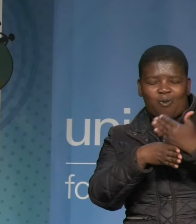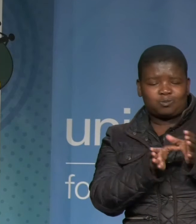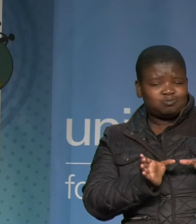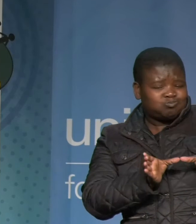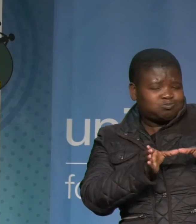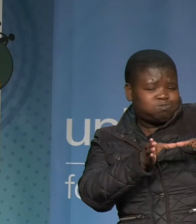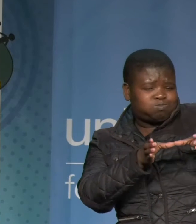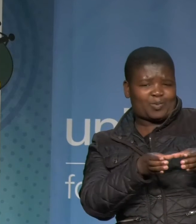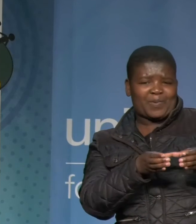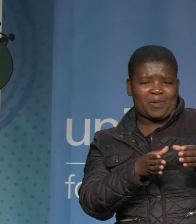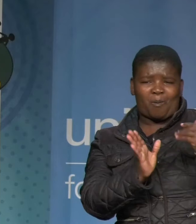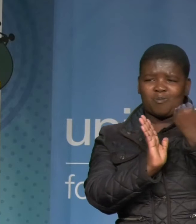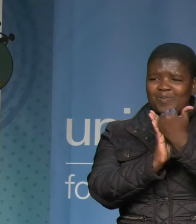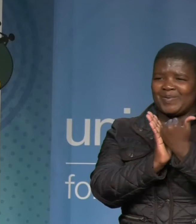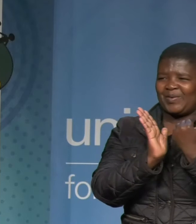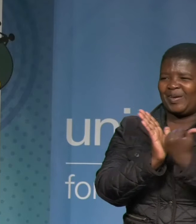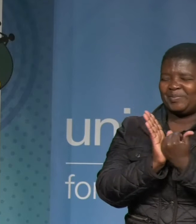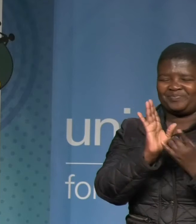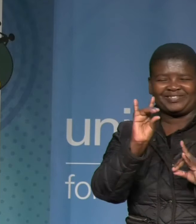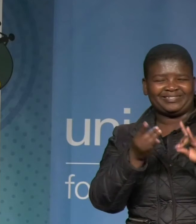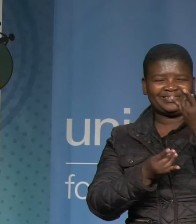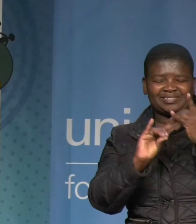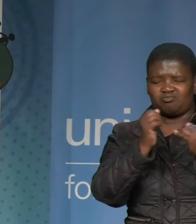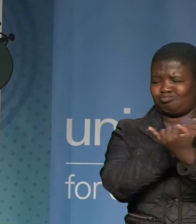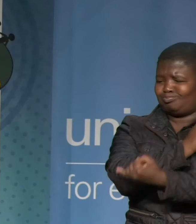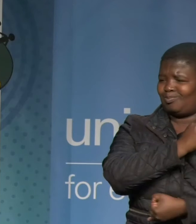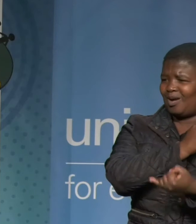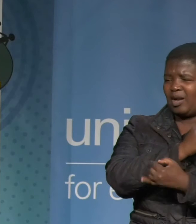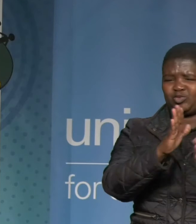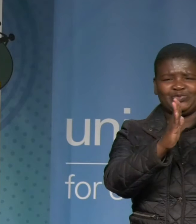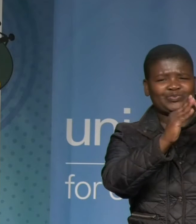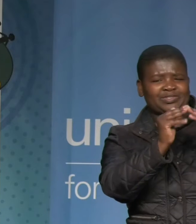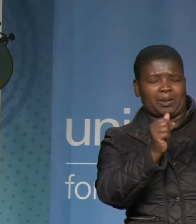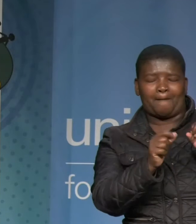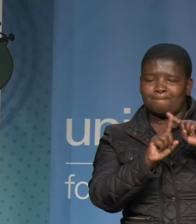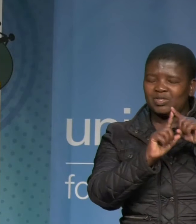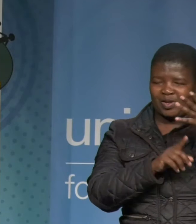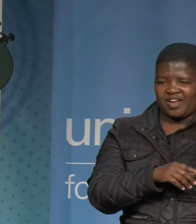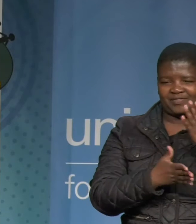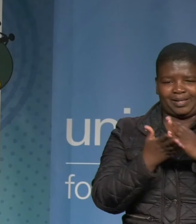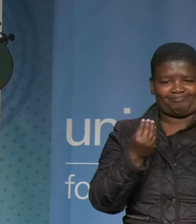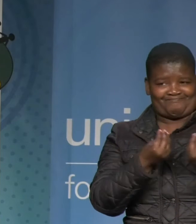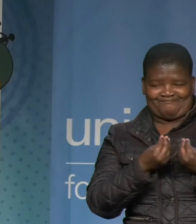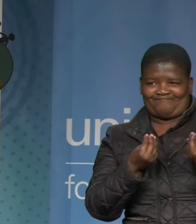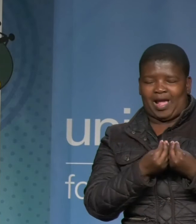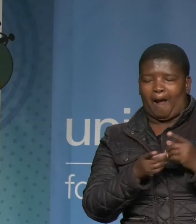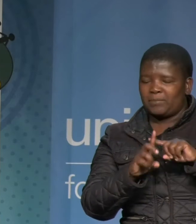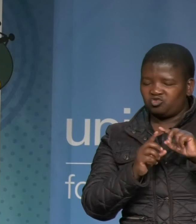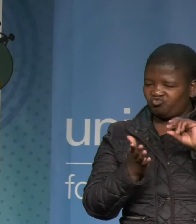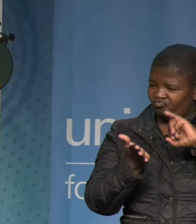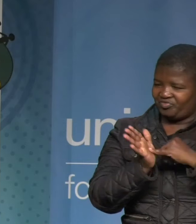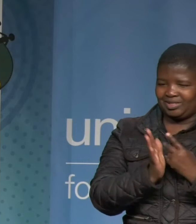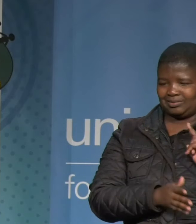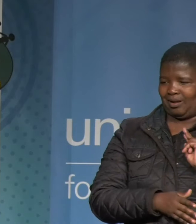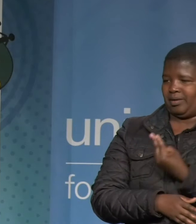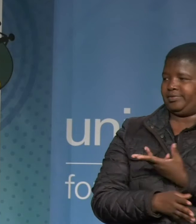program or in our town or our city or our country, that we all belong to something that's far, far bigger than just us and where